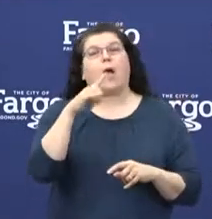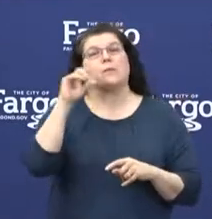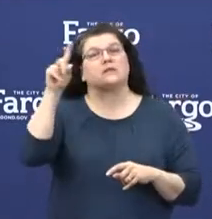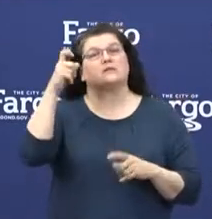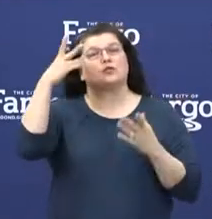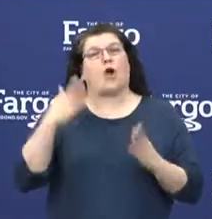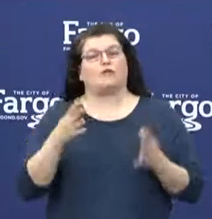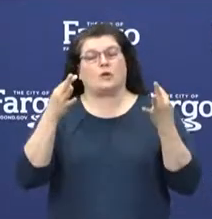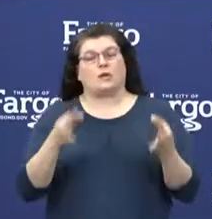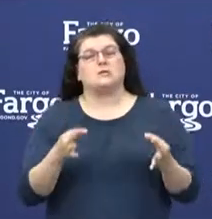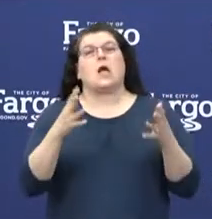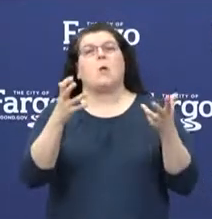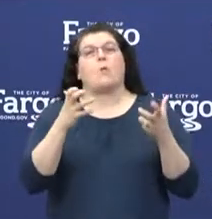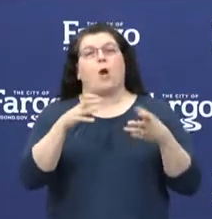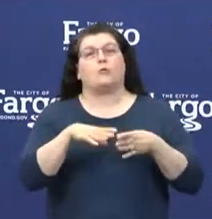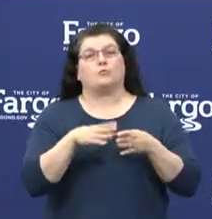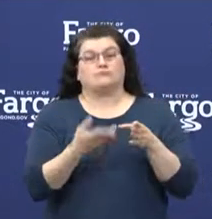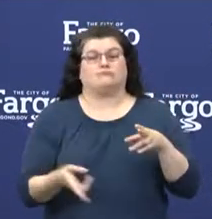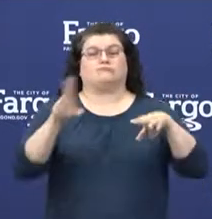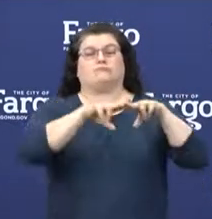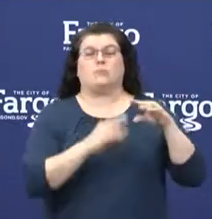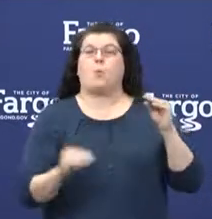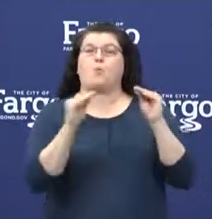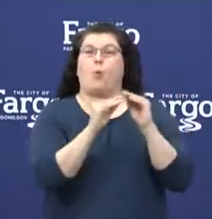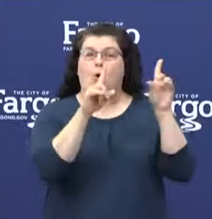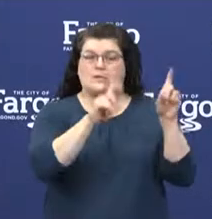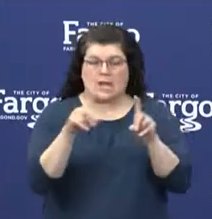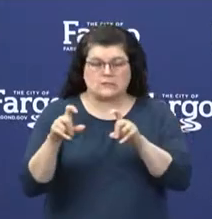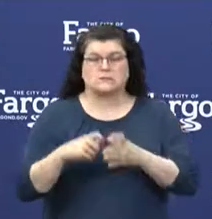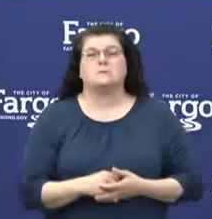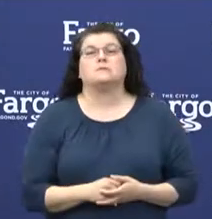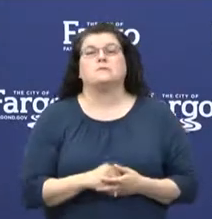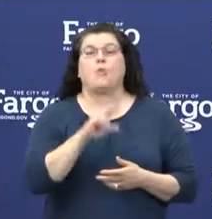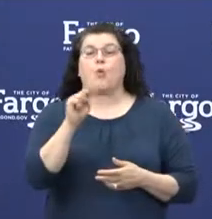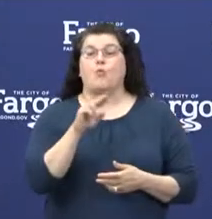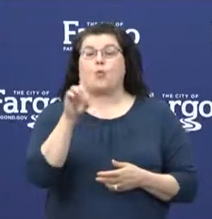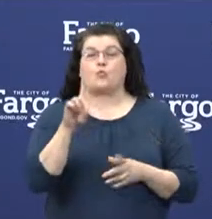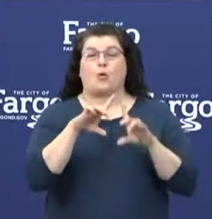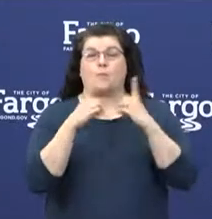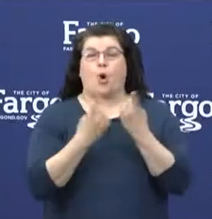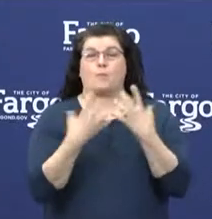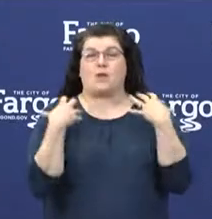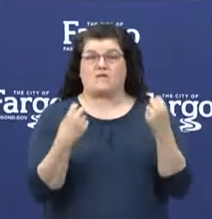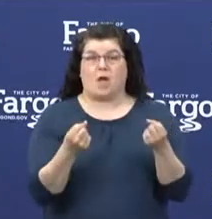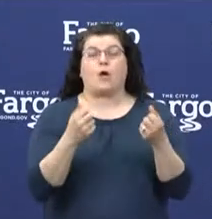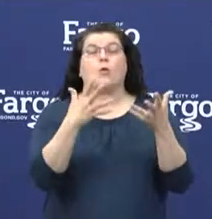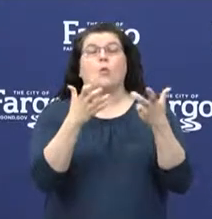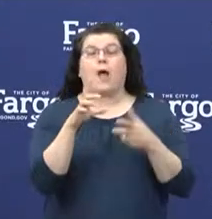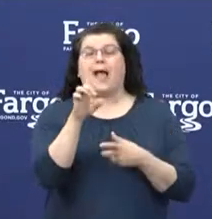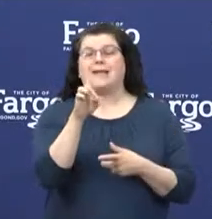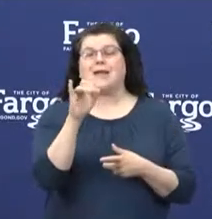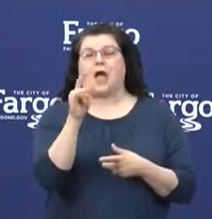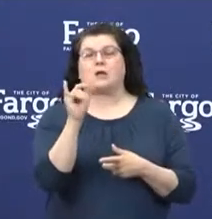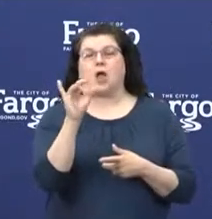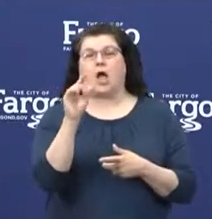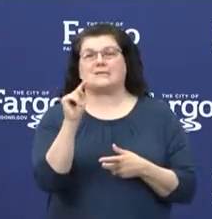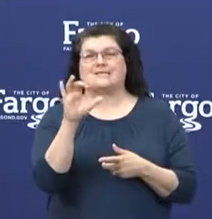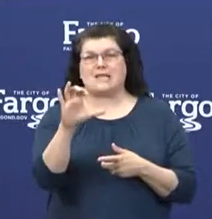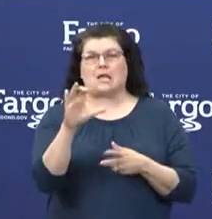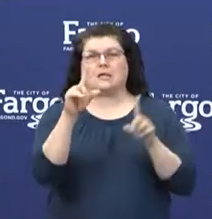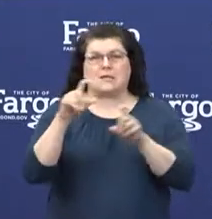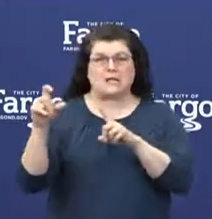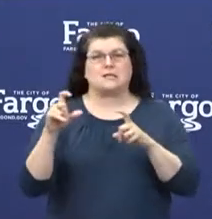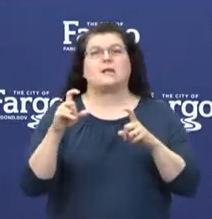overall increased in testing. The North Dakota Department of Health Health is prioritizing diagnostic testing with their supplies versus mass